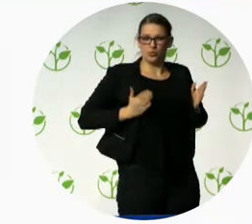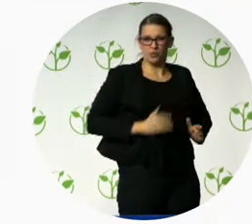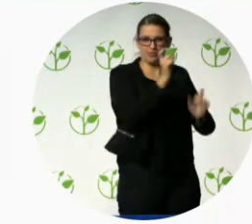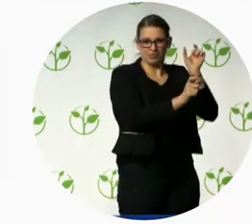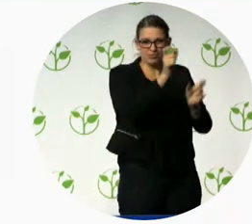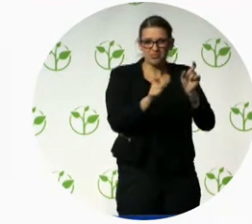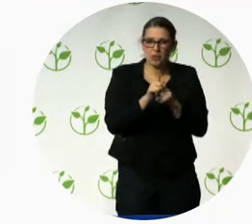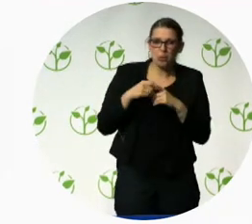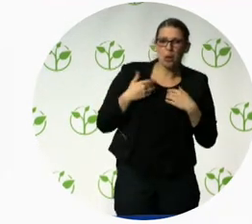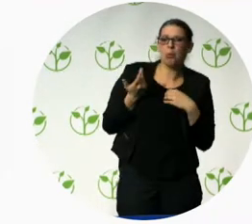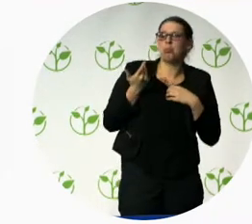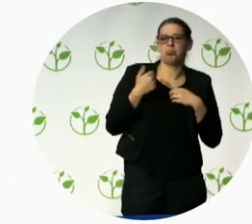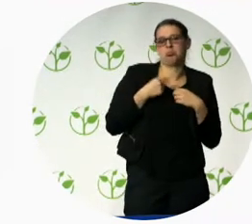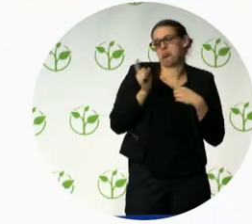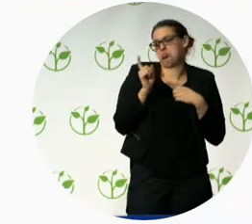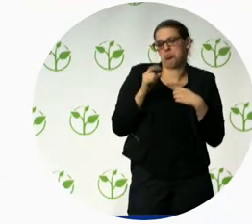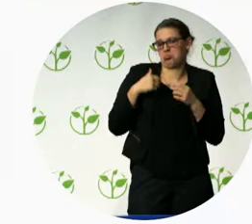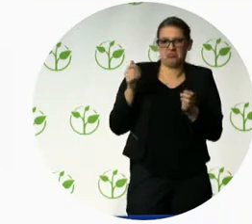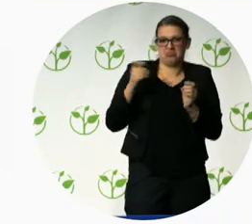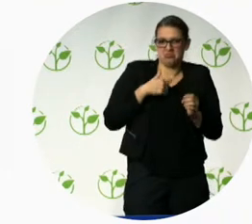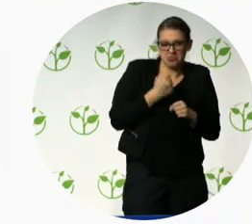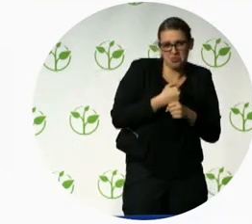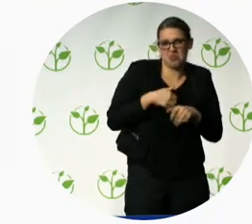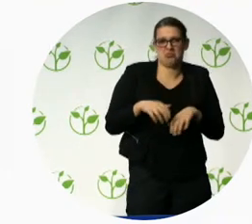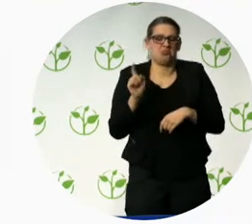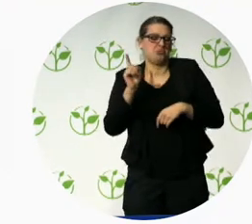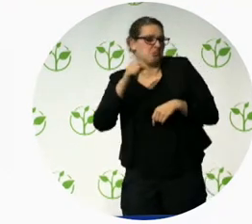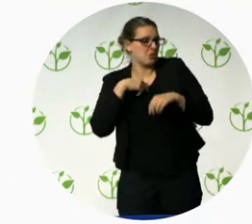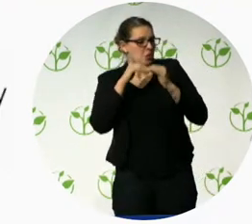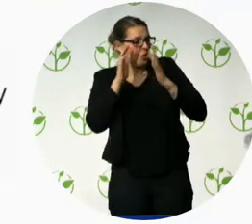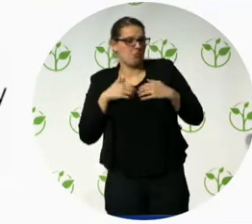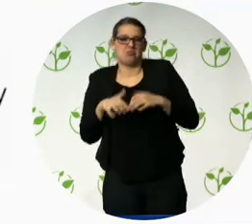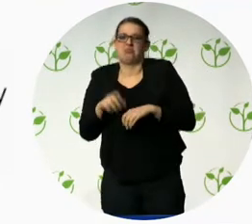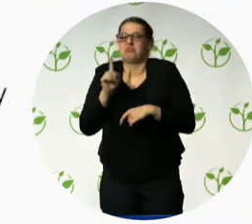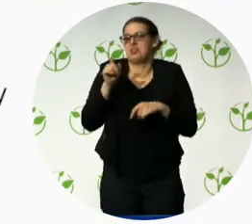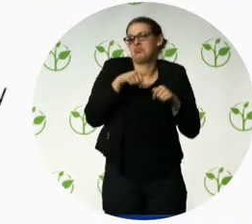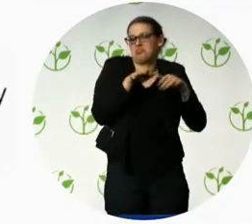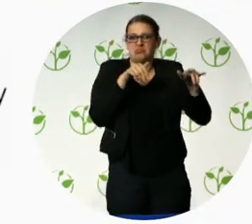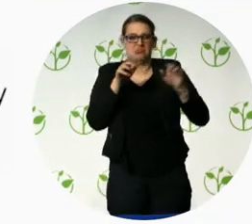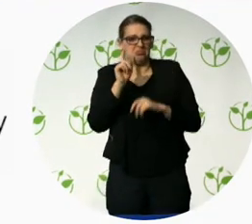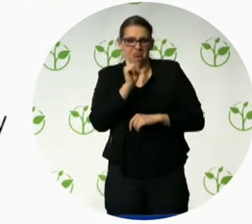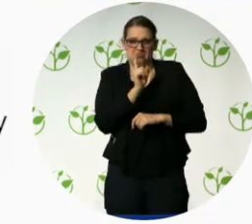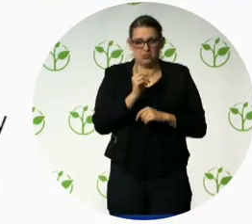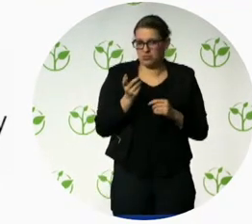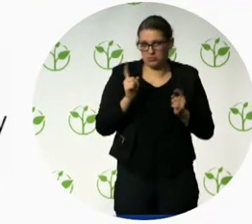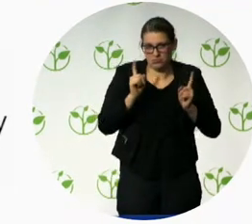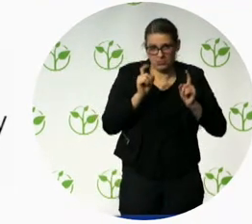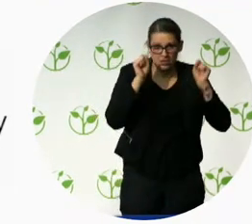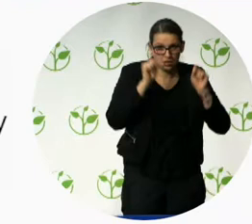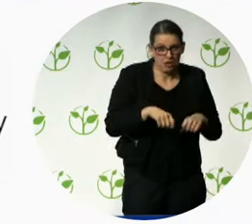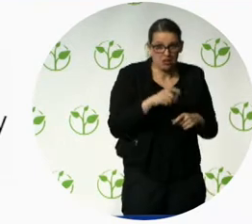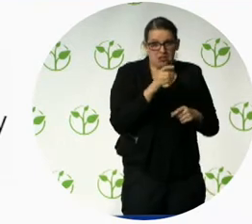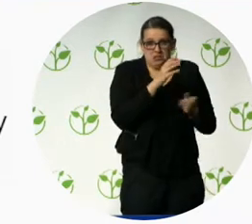colleague. Ignoring a colleague and saying, well, I'm not going to send you accessible material is much harder than saying, I will let that customer go.